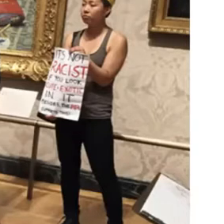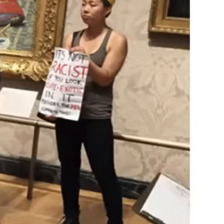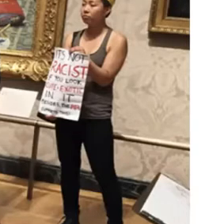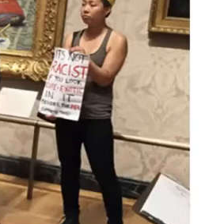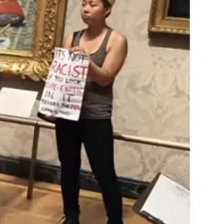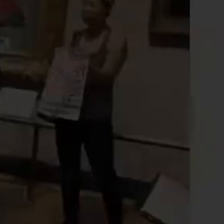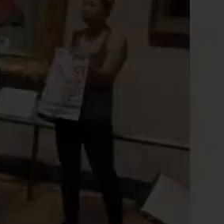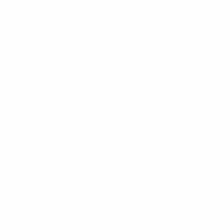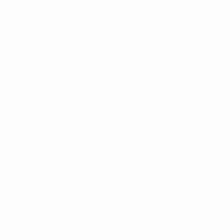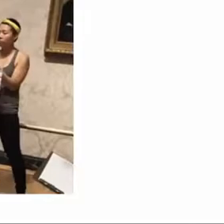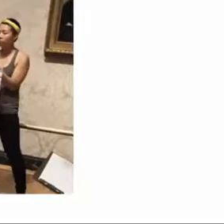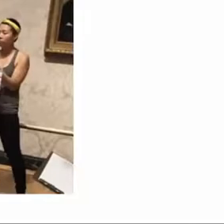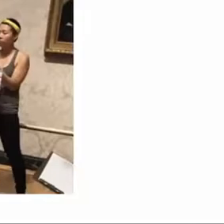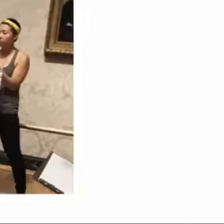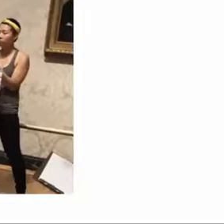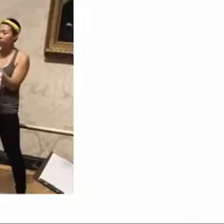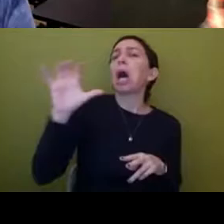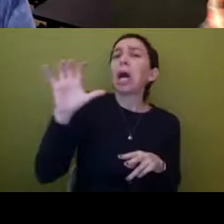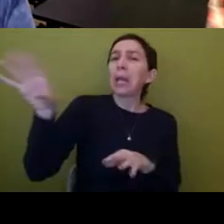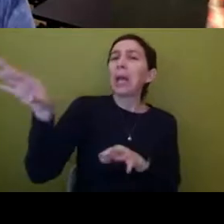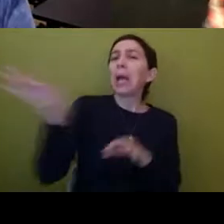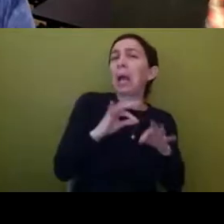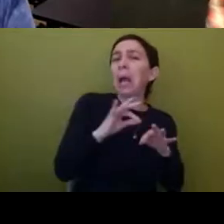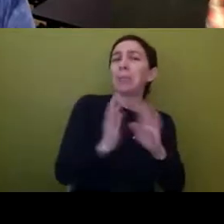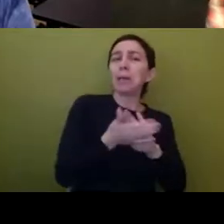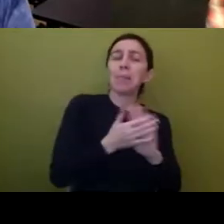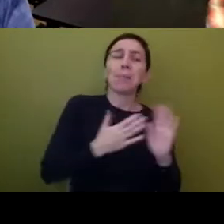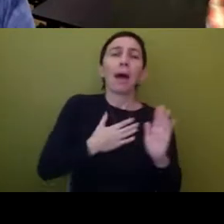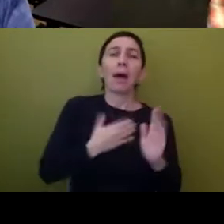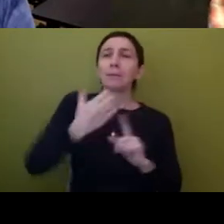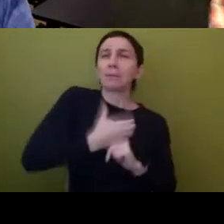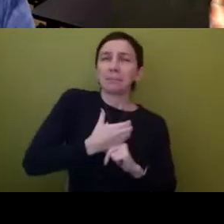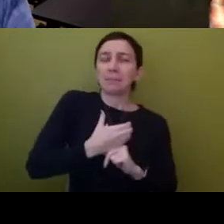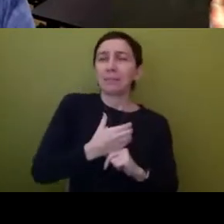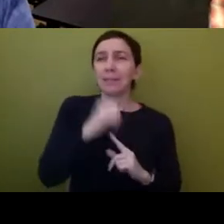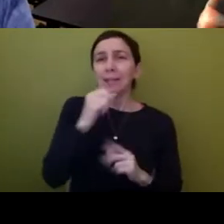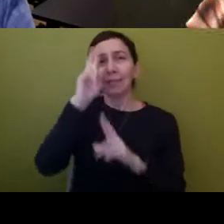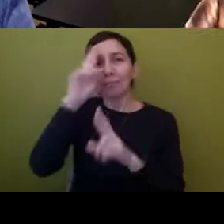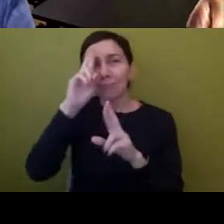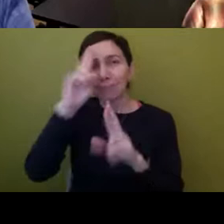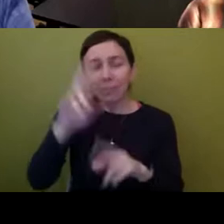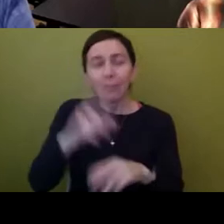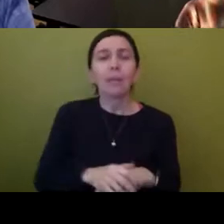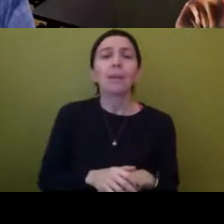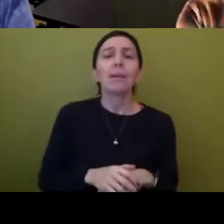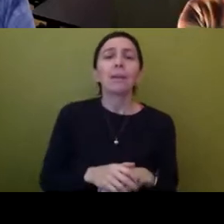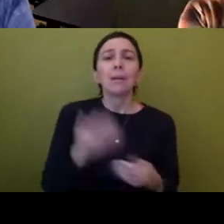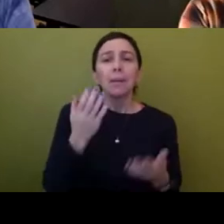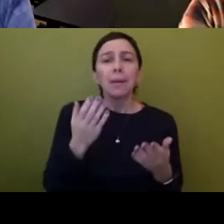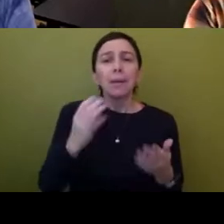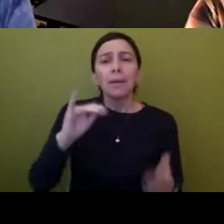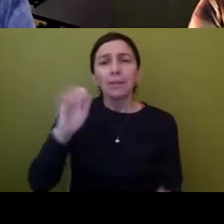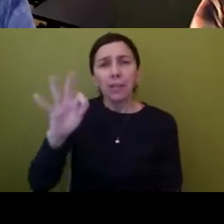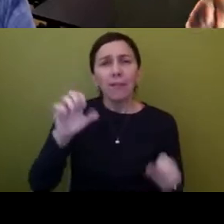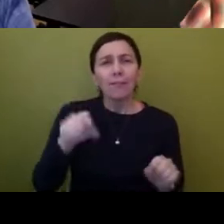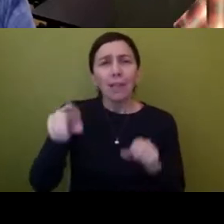Jeff, would you like to sort of weigh in a little bit? I, I, I, I'm sure you've probably heard of the, of this instance, but can